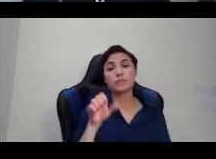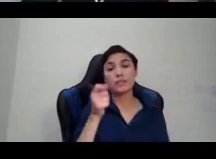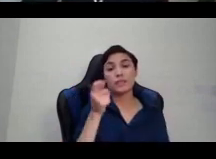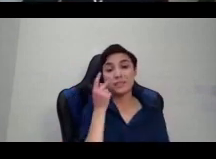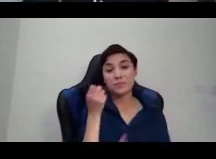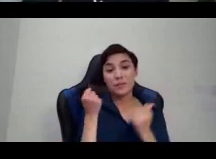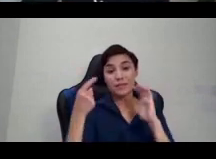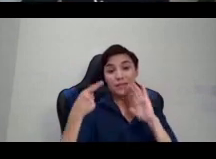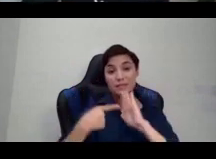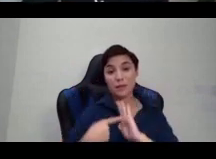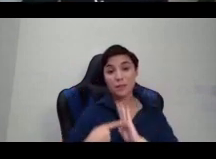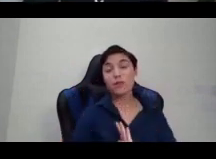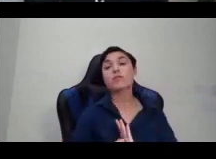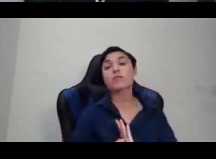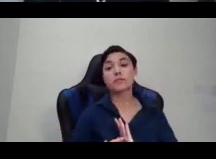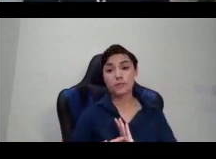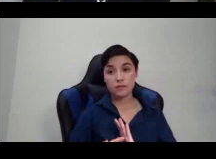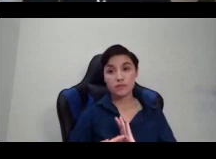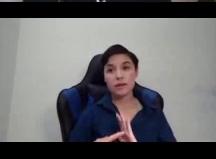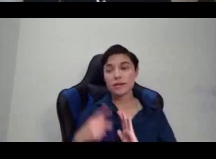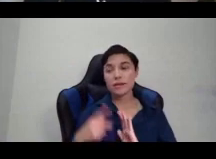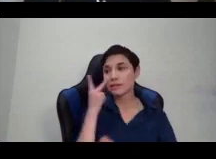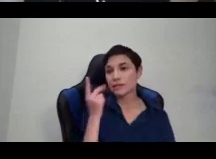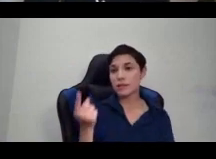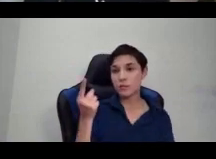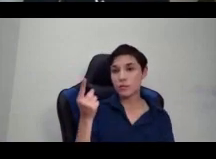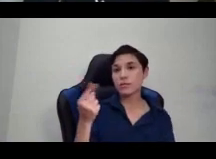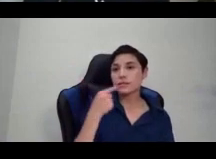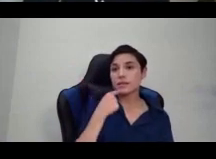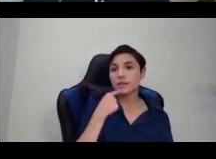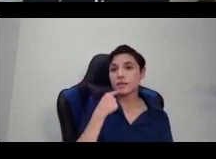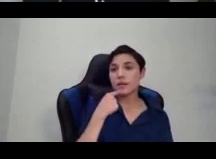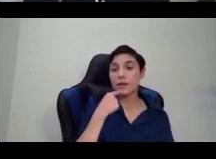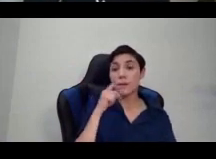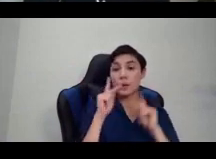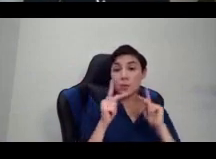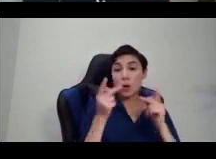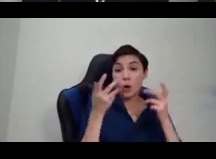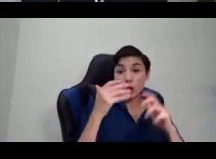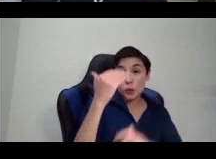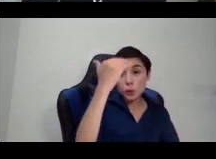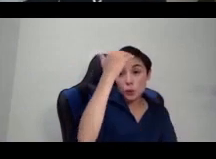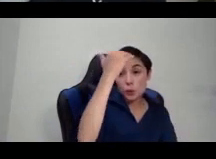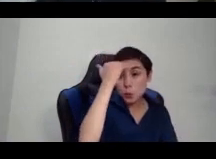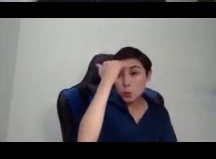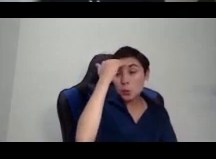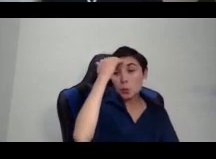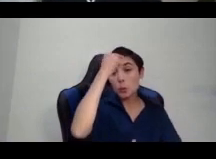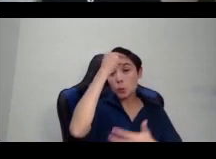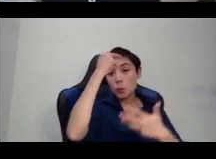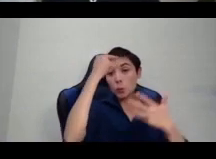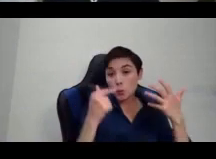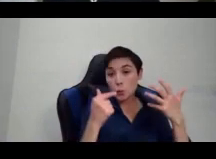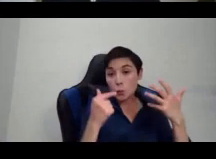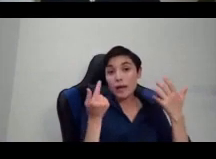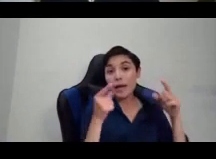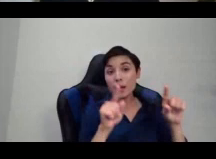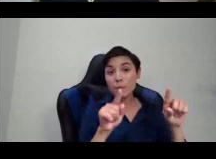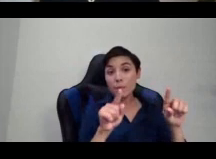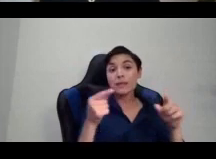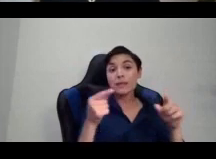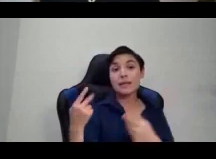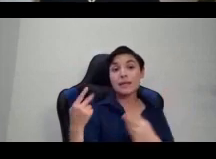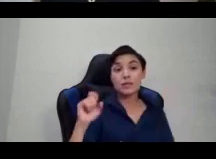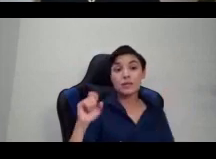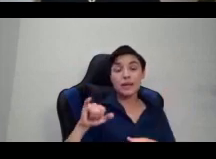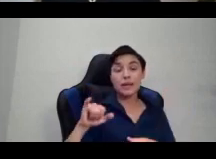saying it's wild that people could think that trans and non-binary are new concepts when there are so many examples from history. Absolutely. Absolutely. The reason is